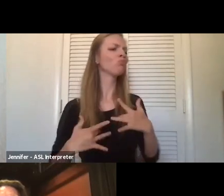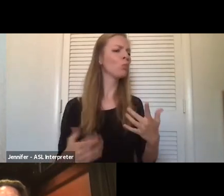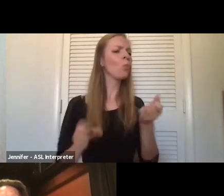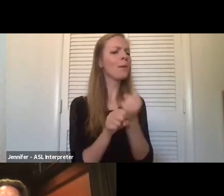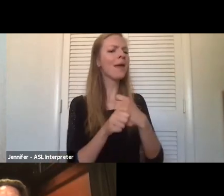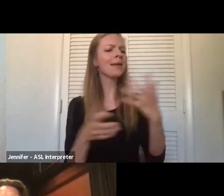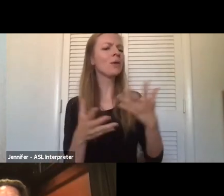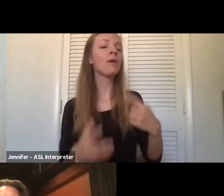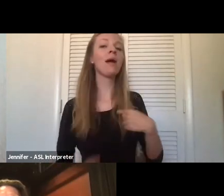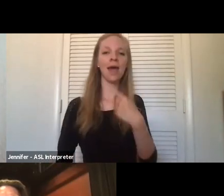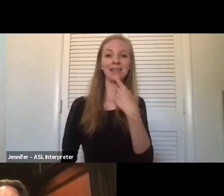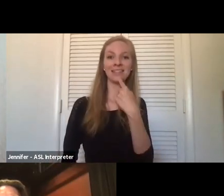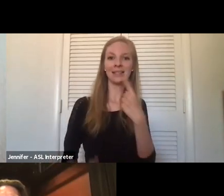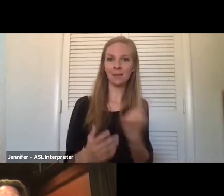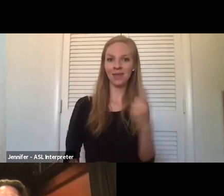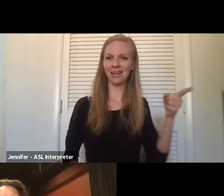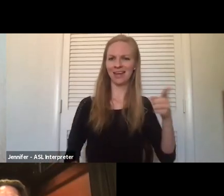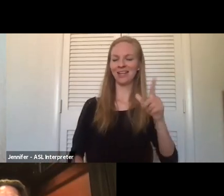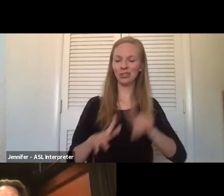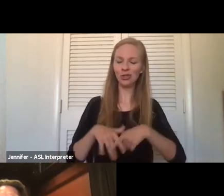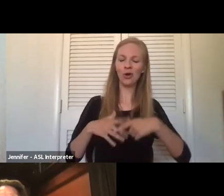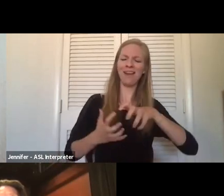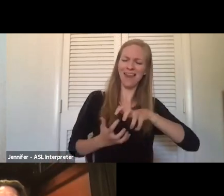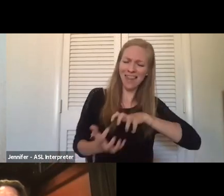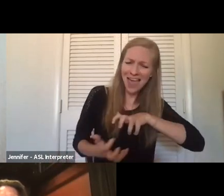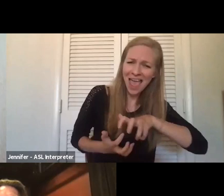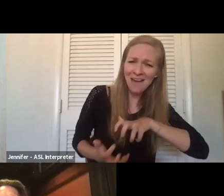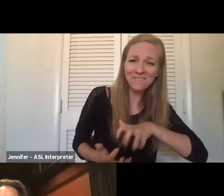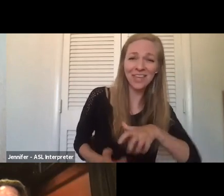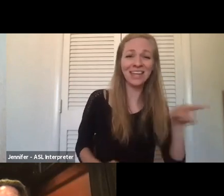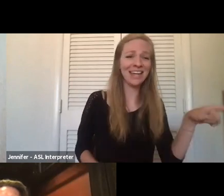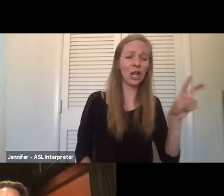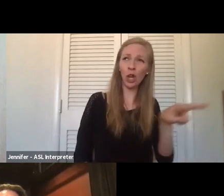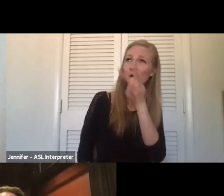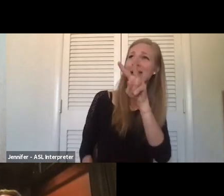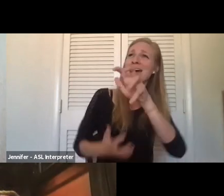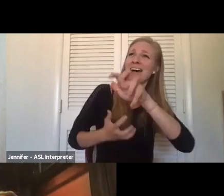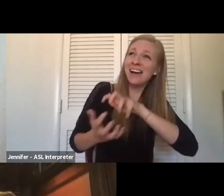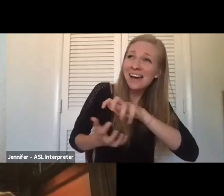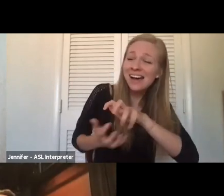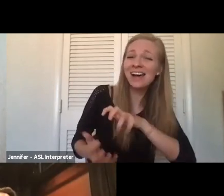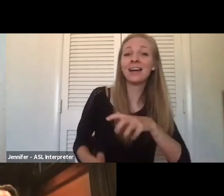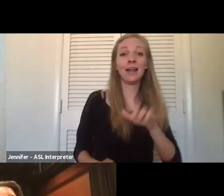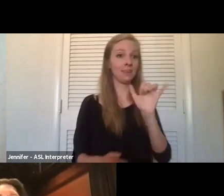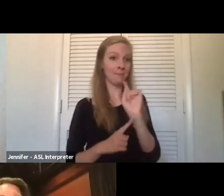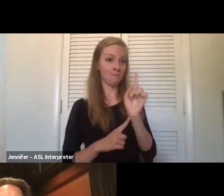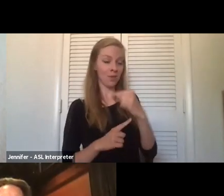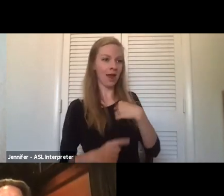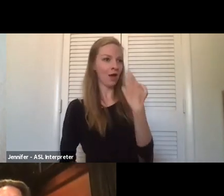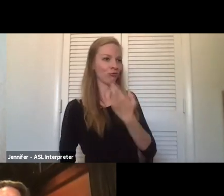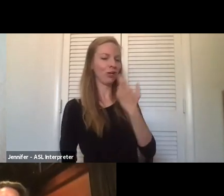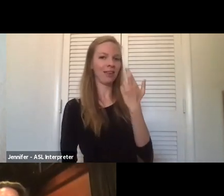said something and he started laughing so hard. He looked right at me and started laughing so hard. And in that moment, I realized,